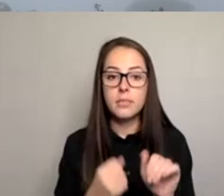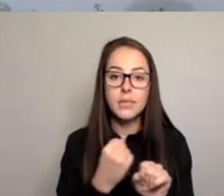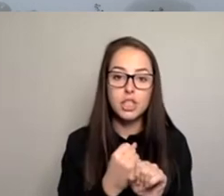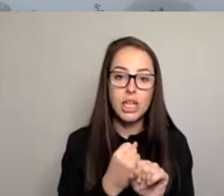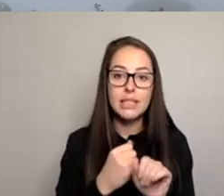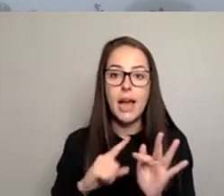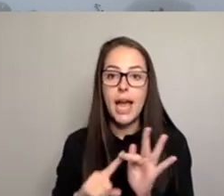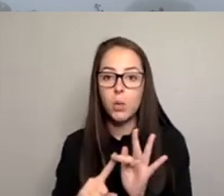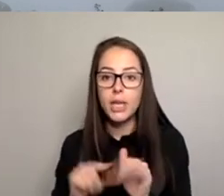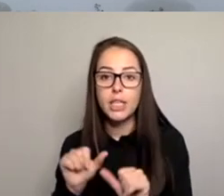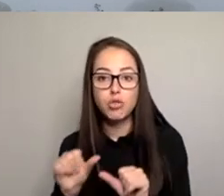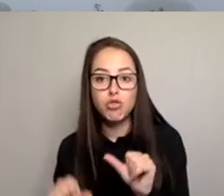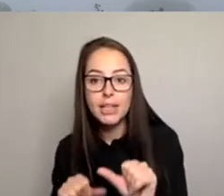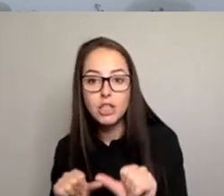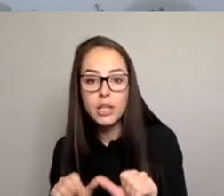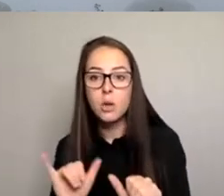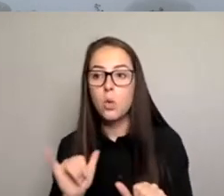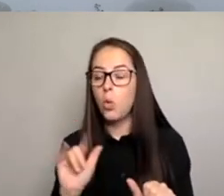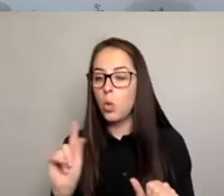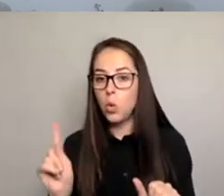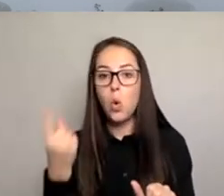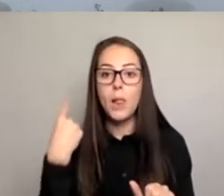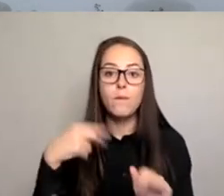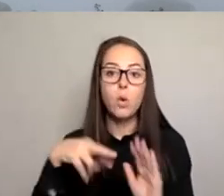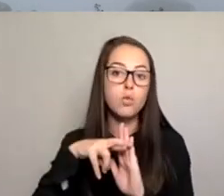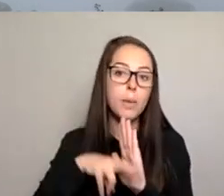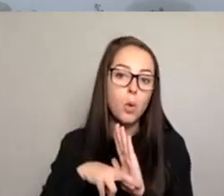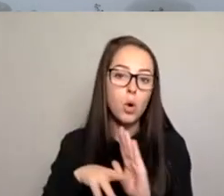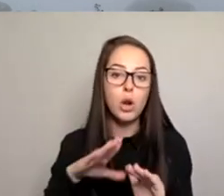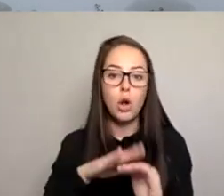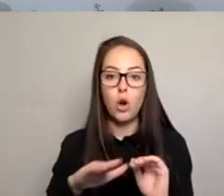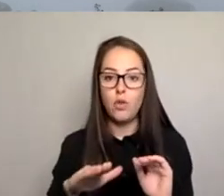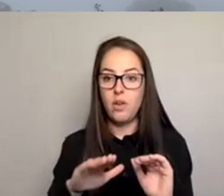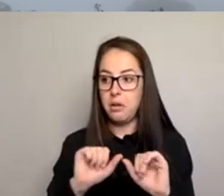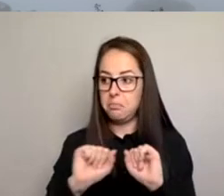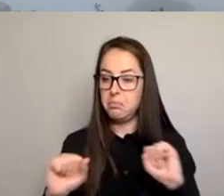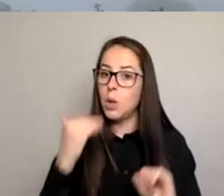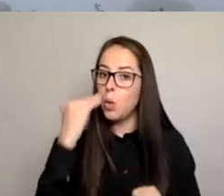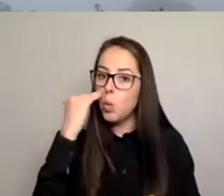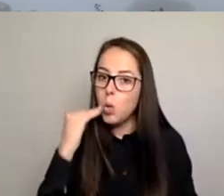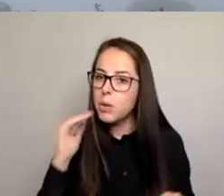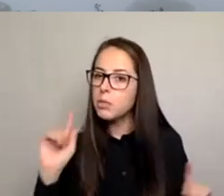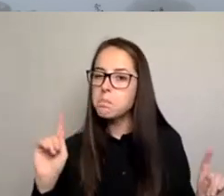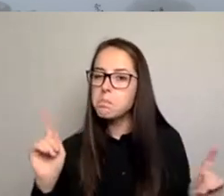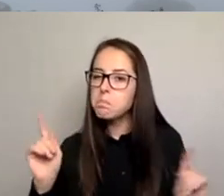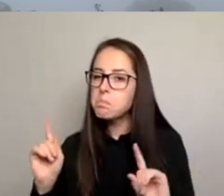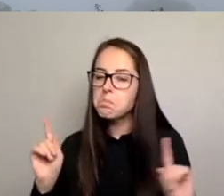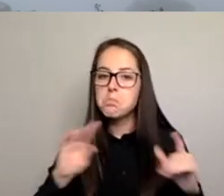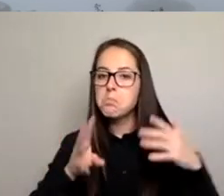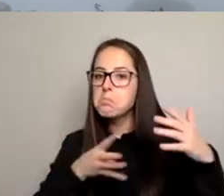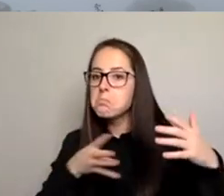information, just calling for a report around the status of women and what statistics